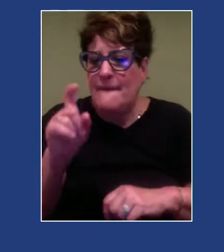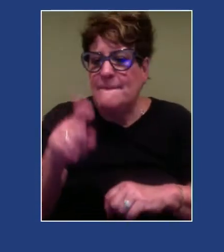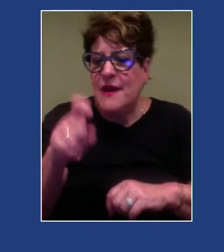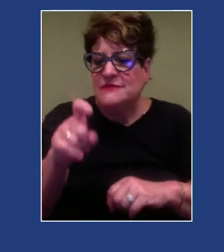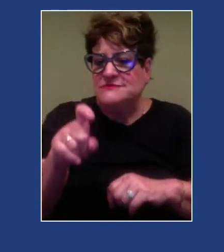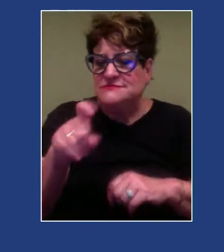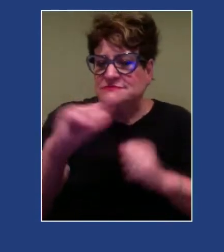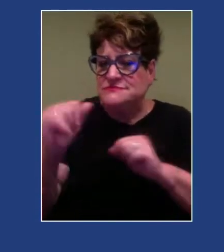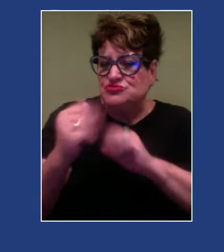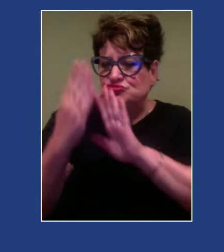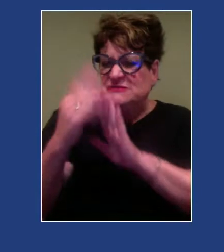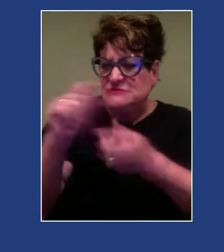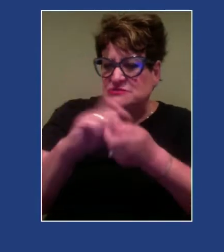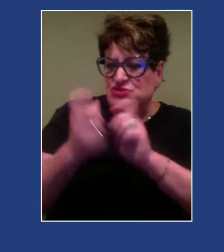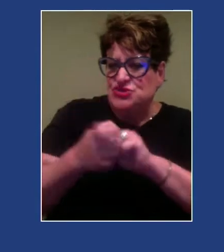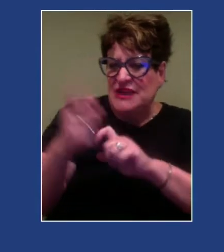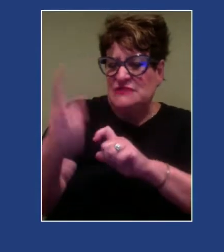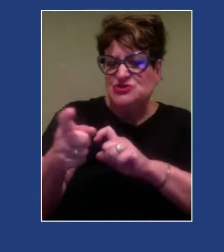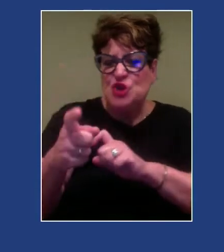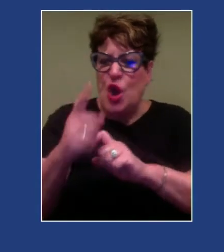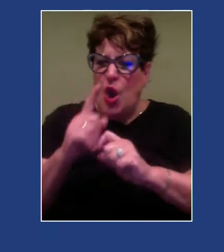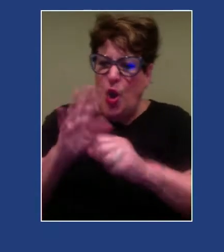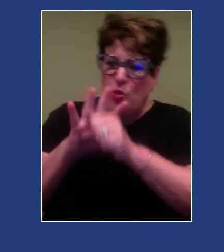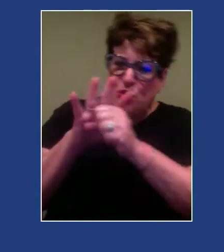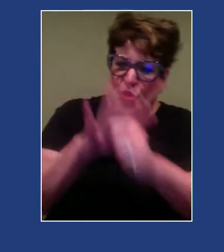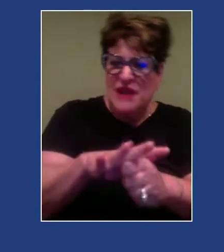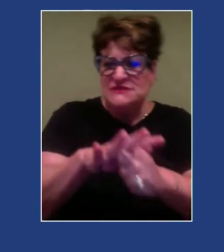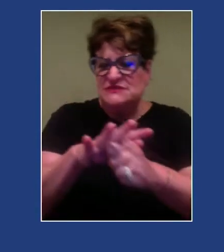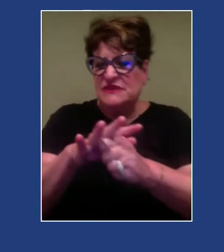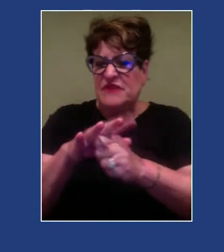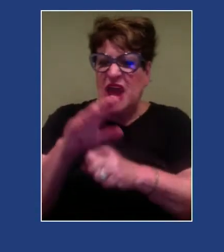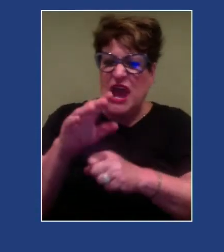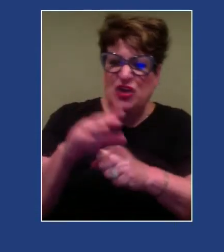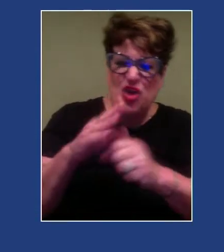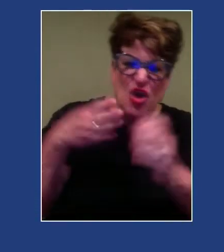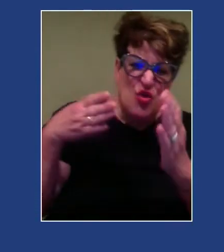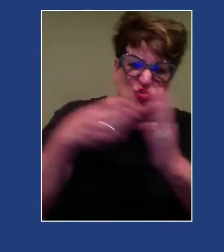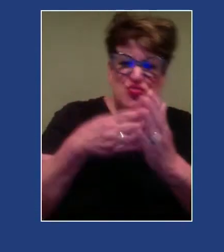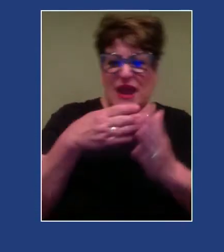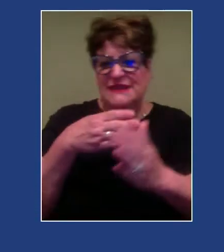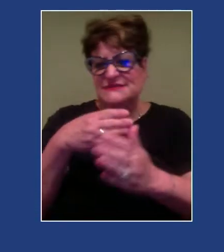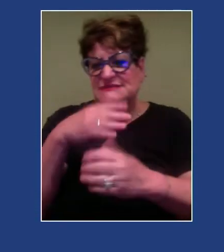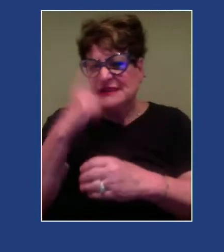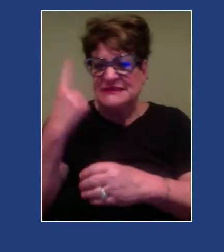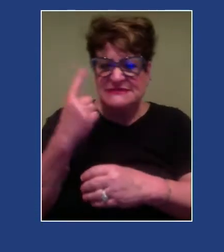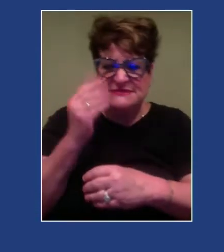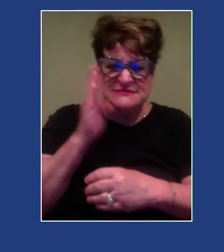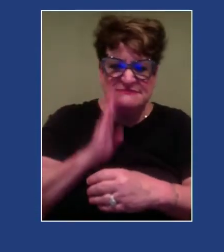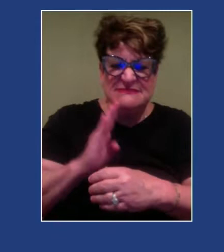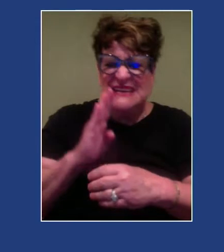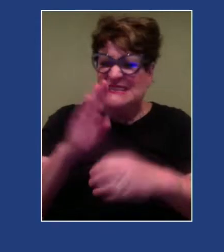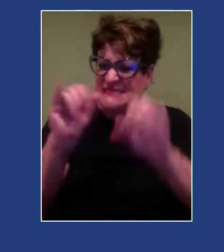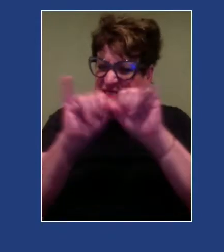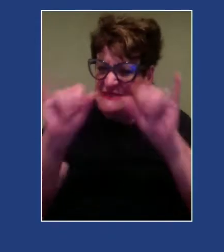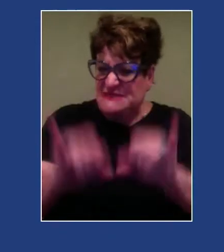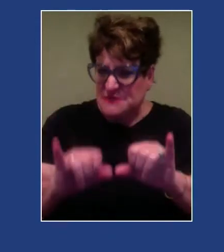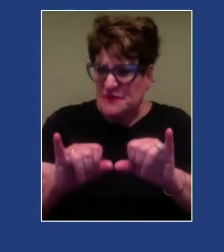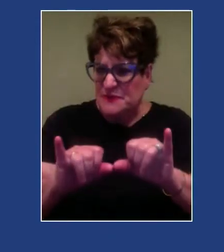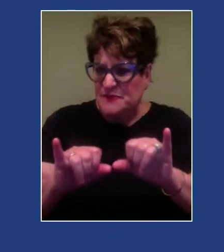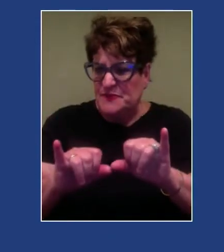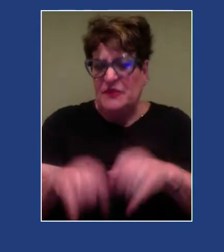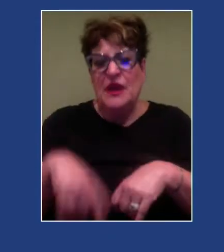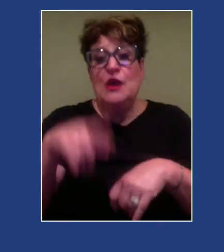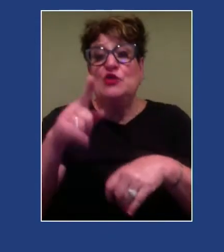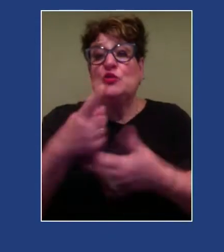any oppressive and racist systems that they're operating in. So the therapist must operate as an individual